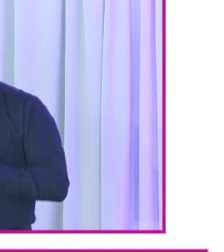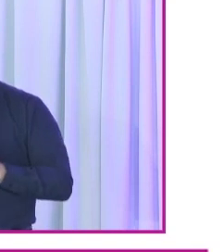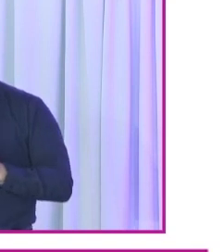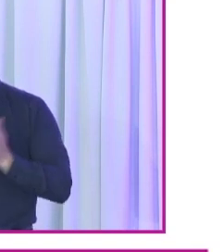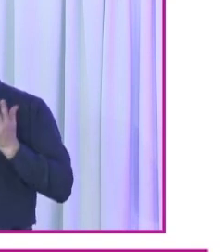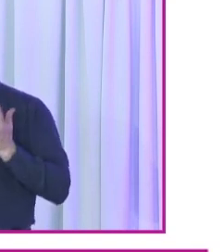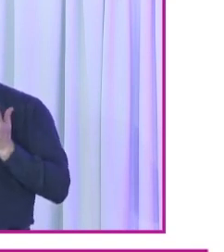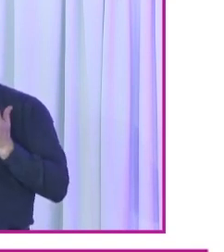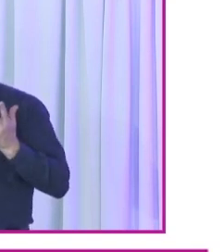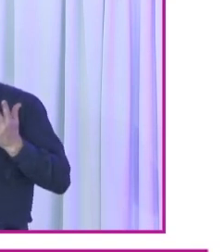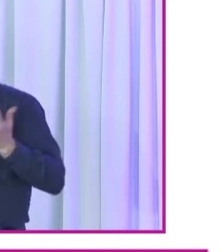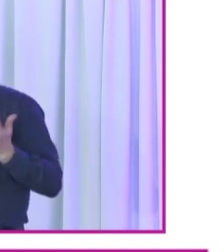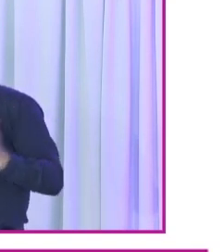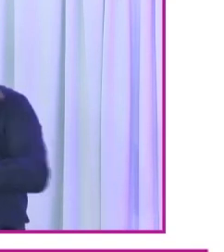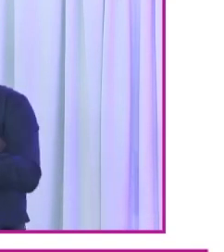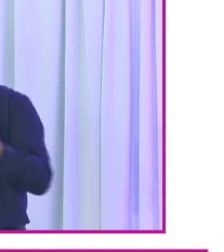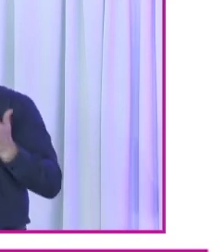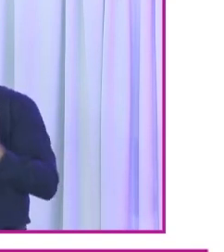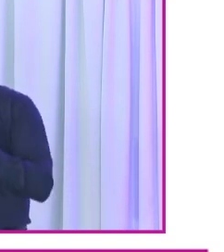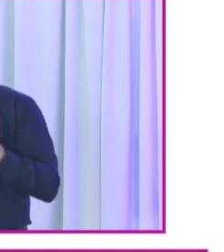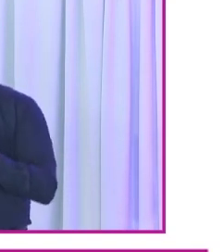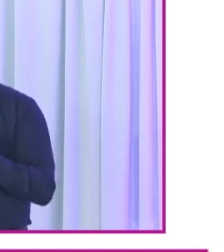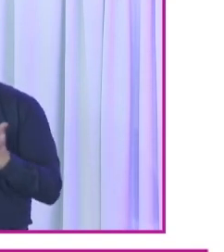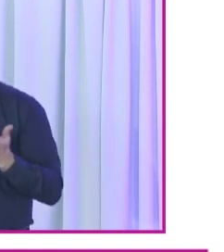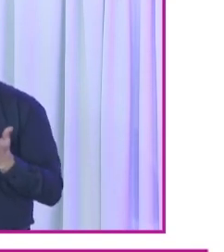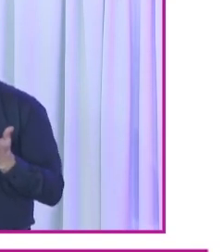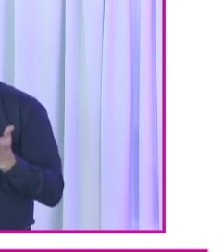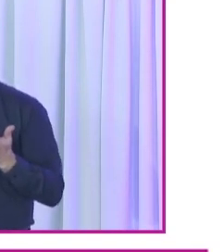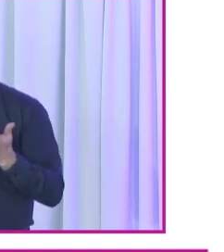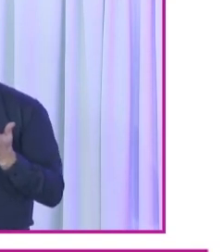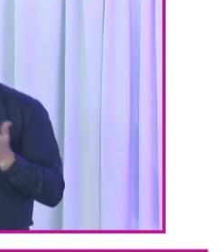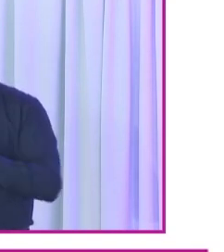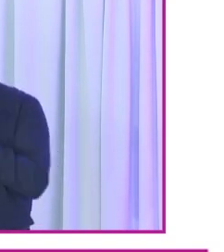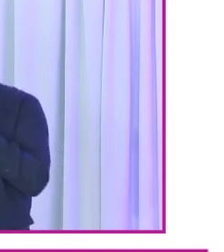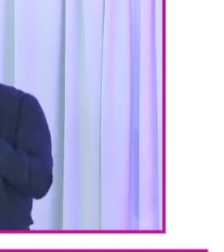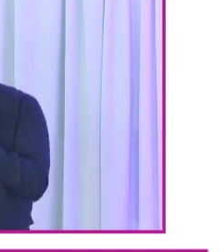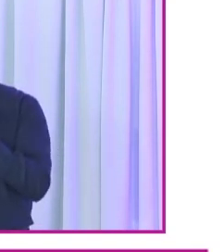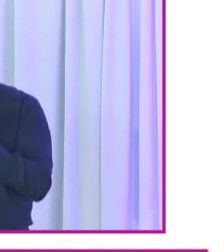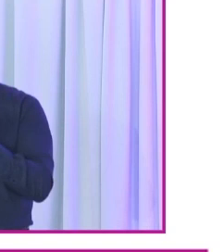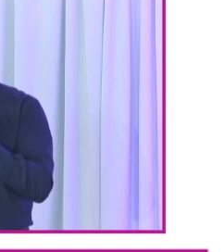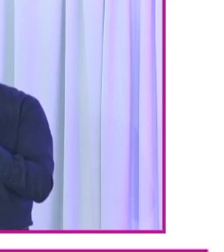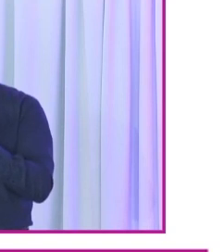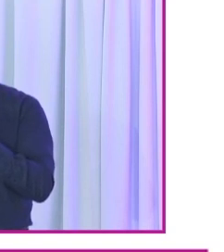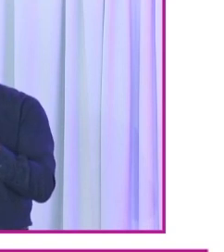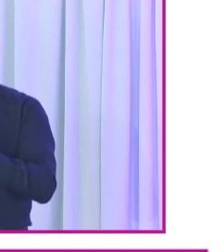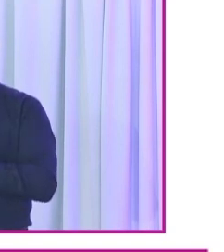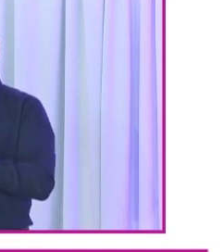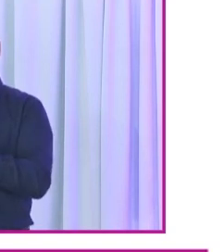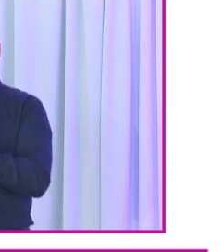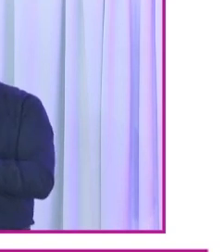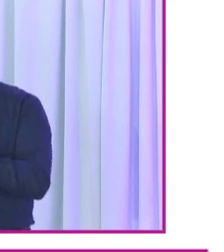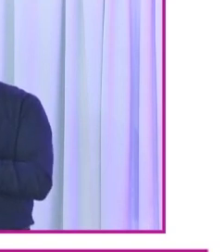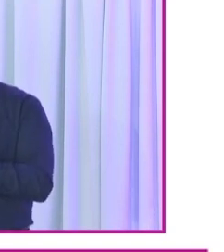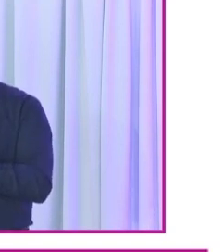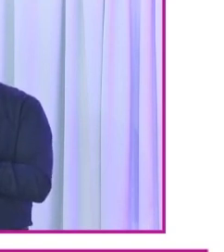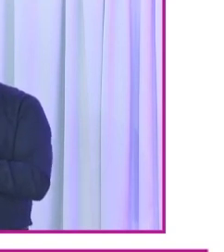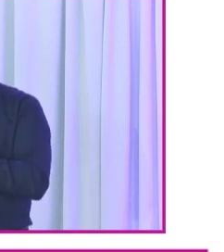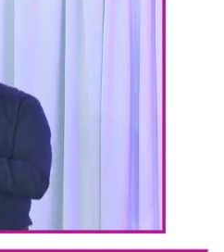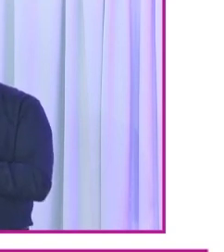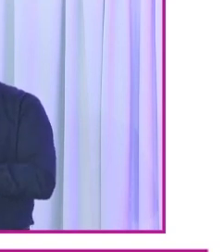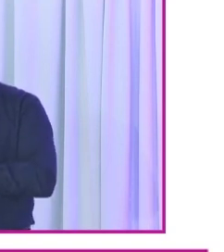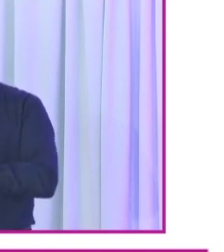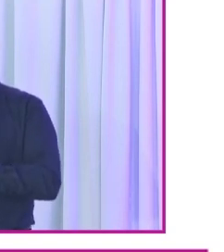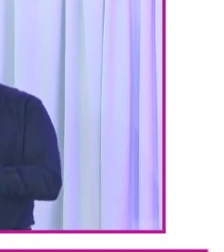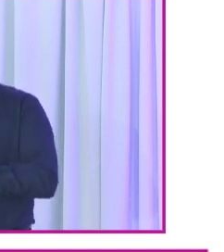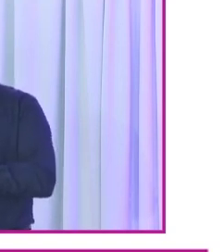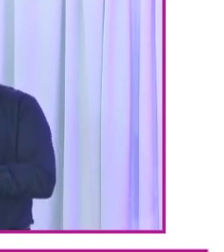identified as disabled voters. And as I mentioned there's a graphic, and on that graphic it identifies that 52%